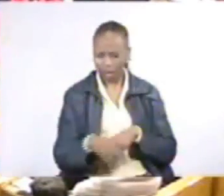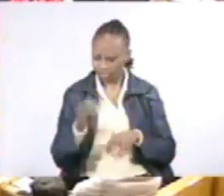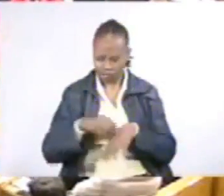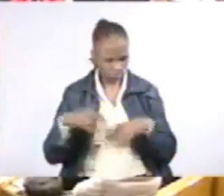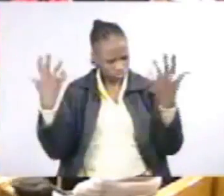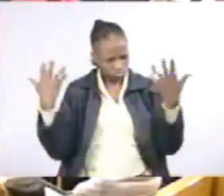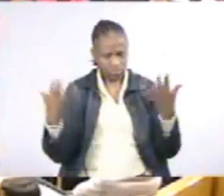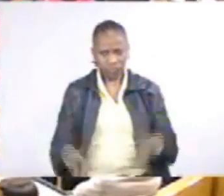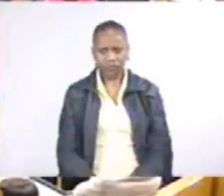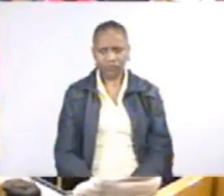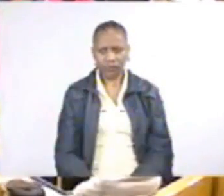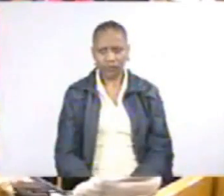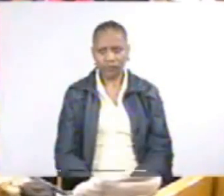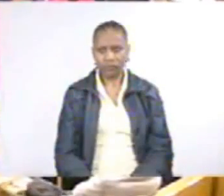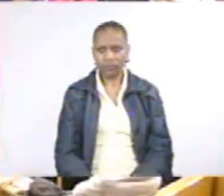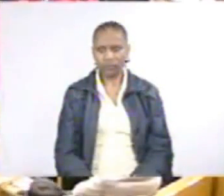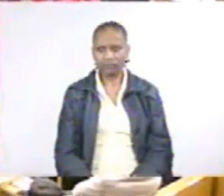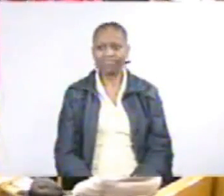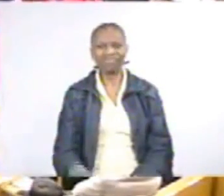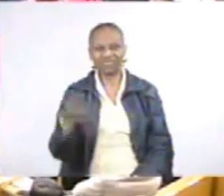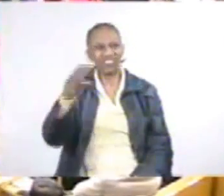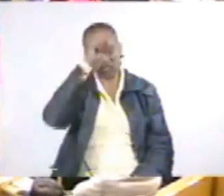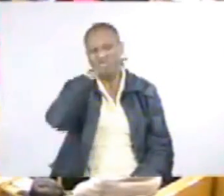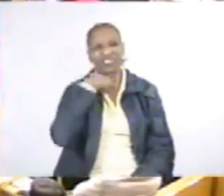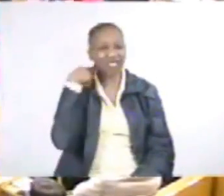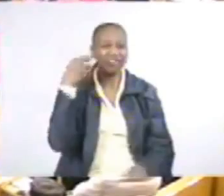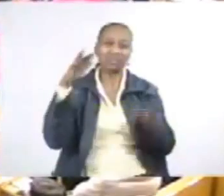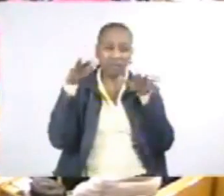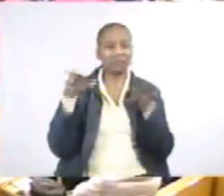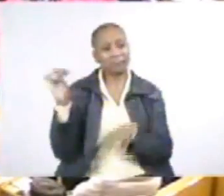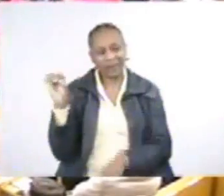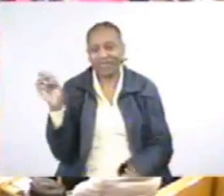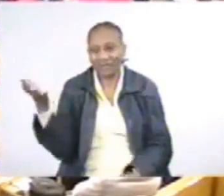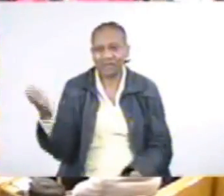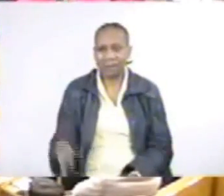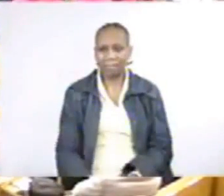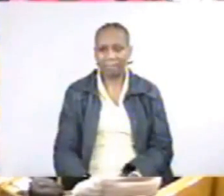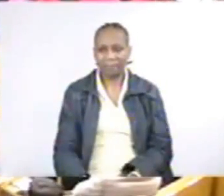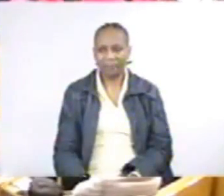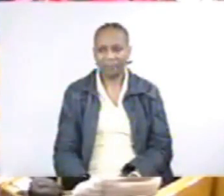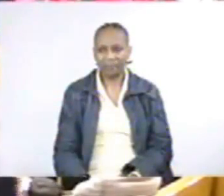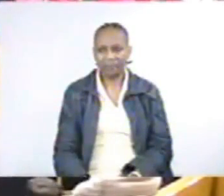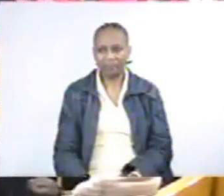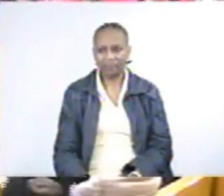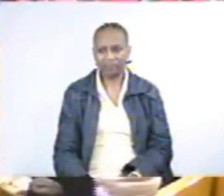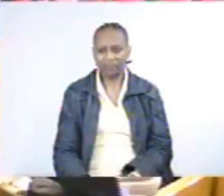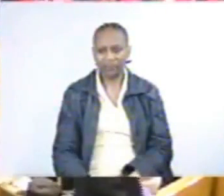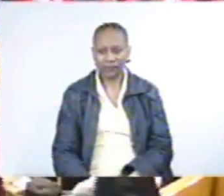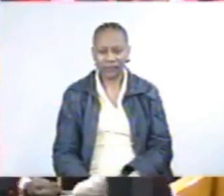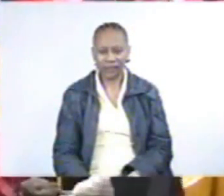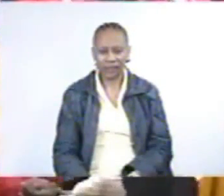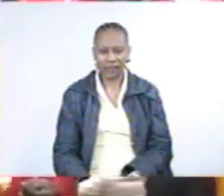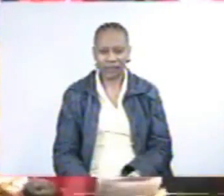You married people in Marikana. You killed people in... You murdered people in in Marikana. Michel, You